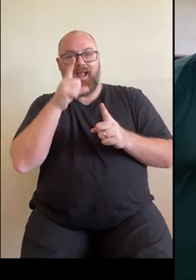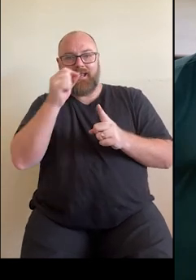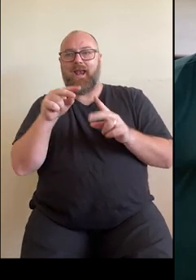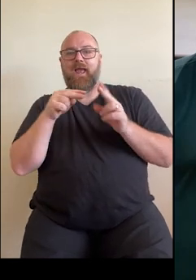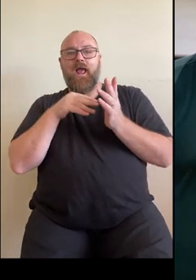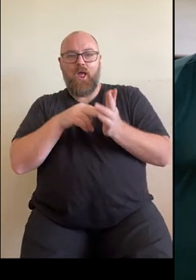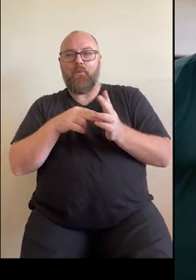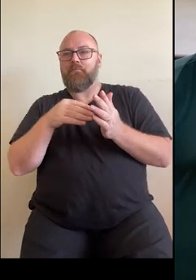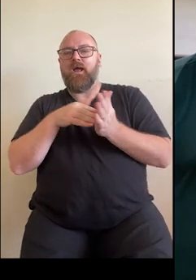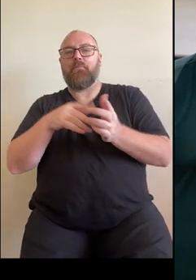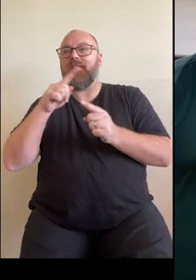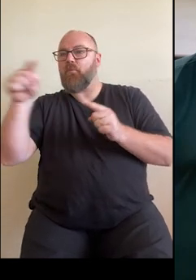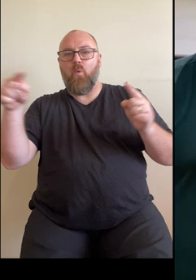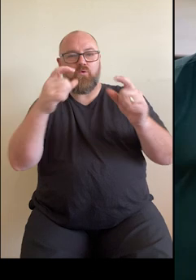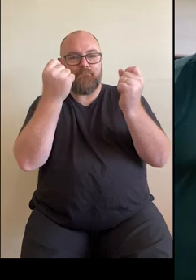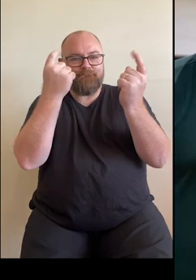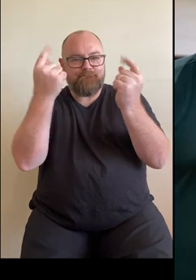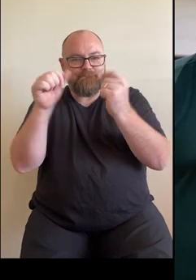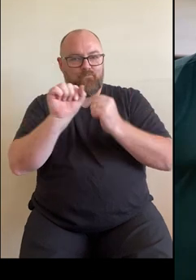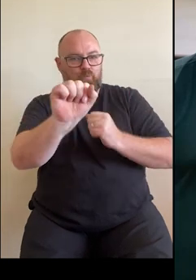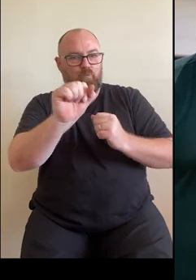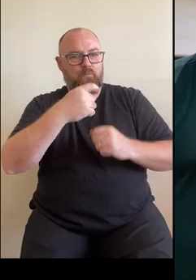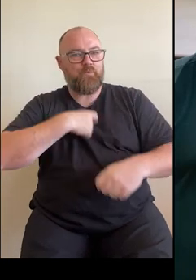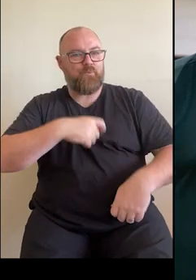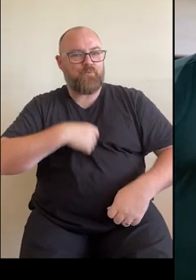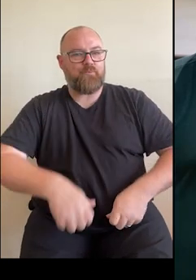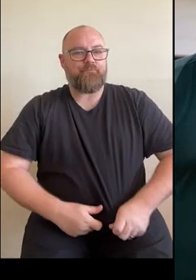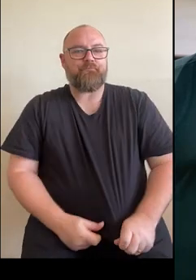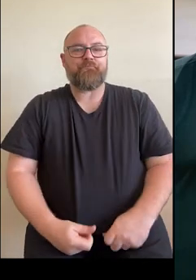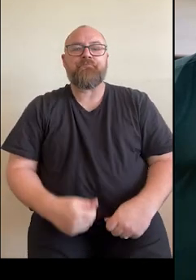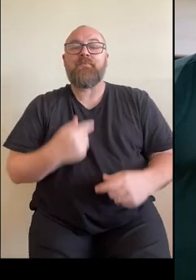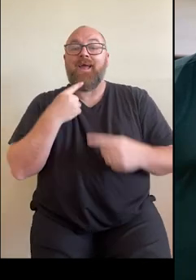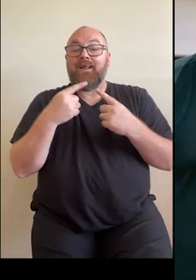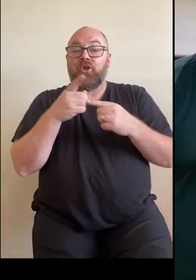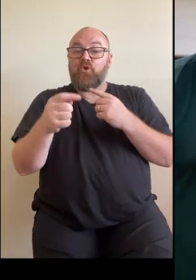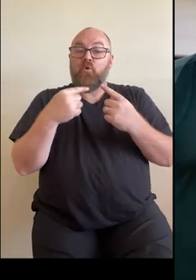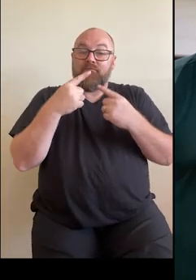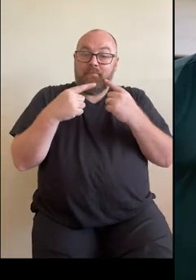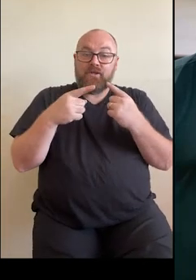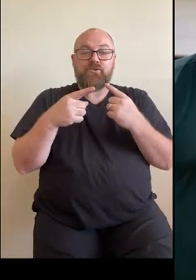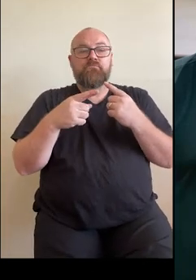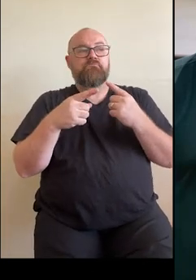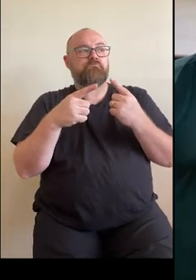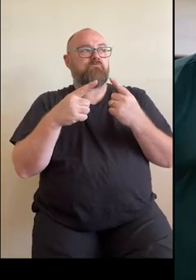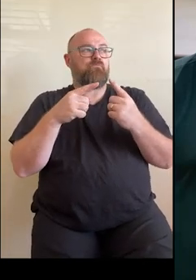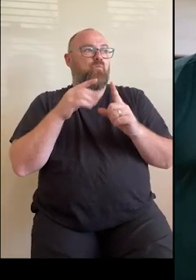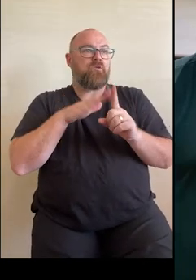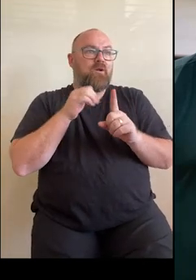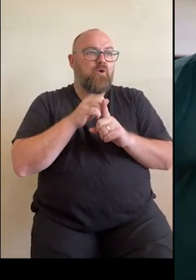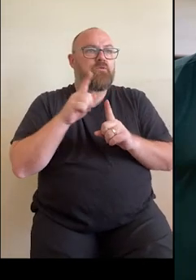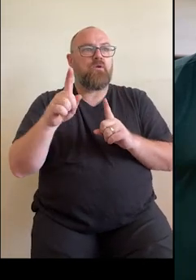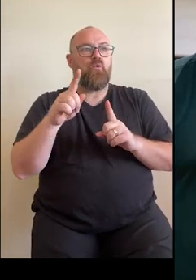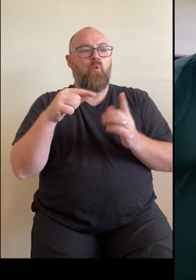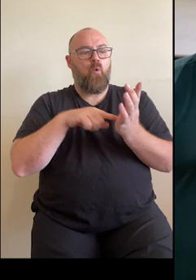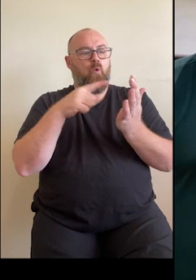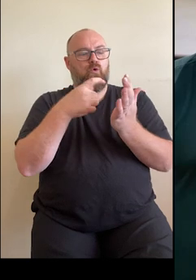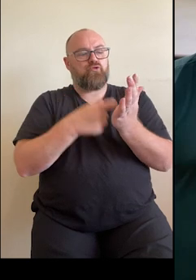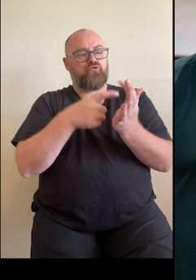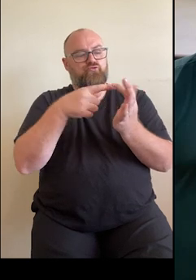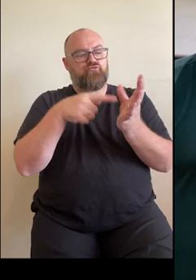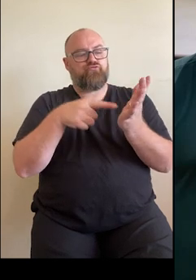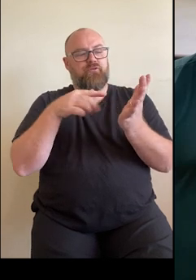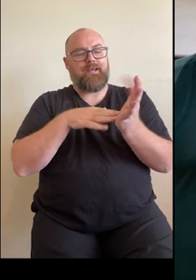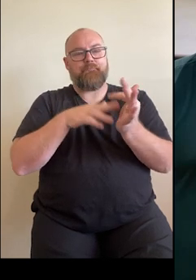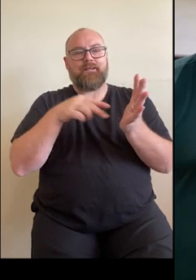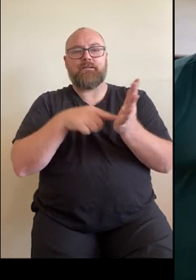By having access to your medical history, your diagnosis or your treatment plan, your team of healthcare providers can